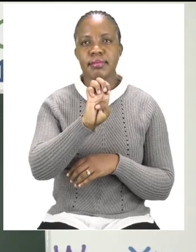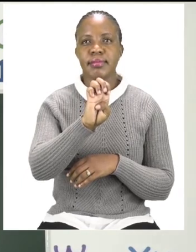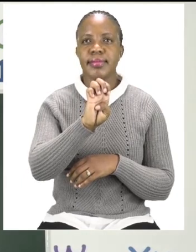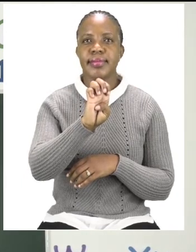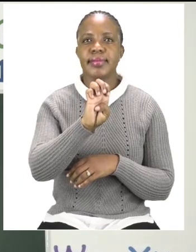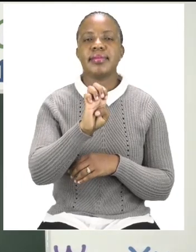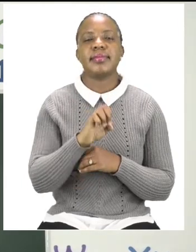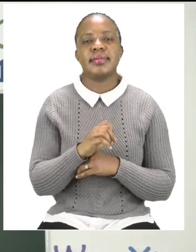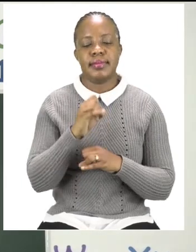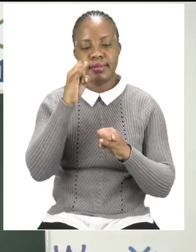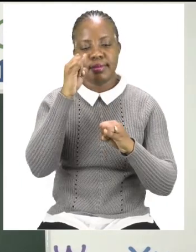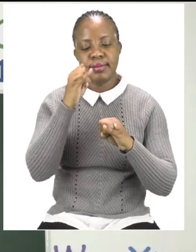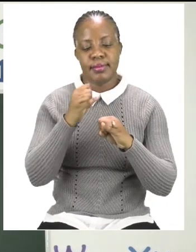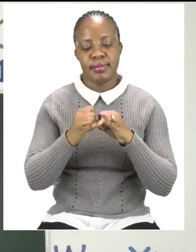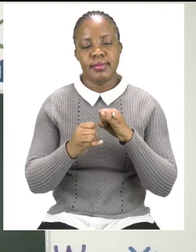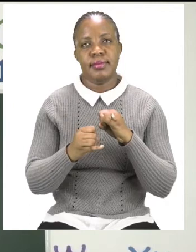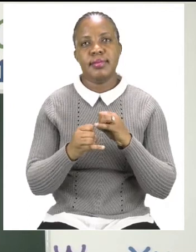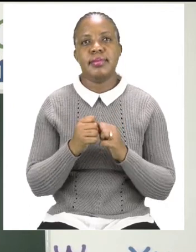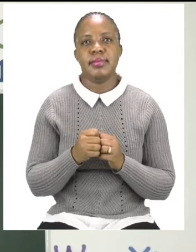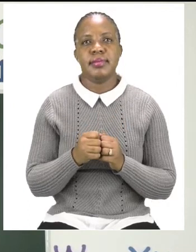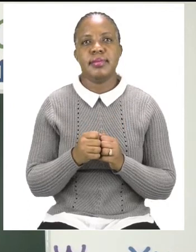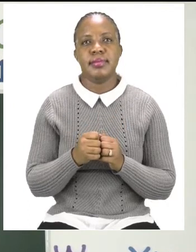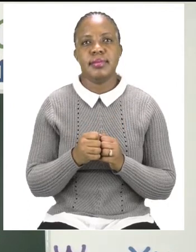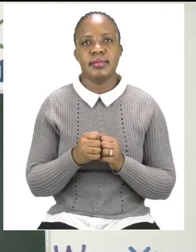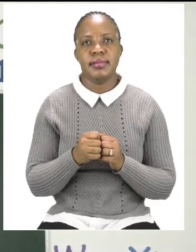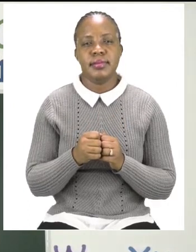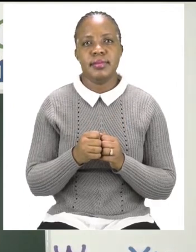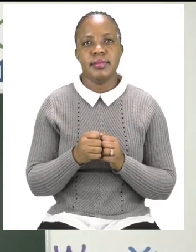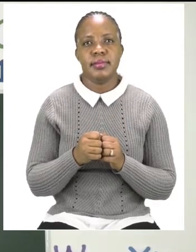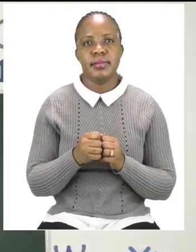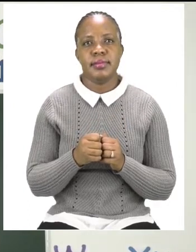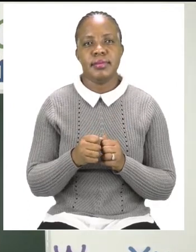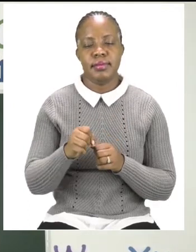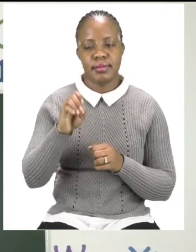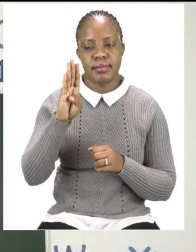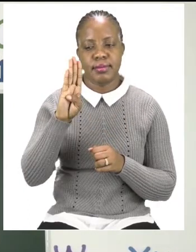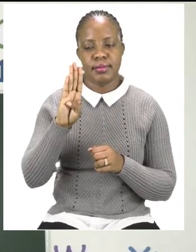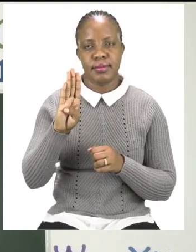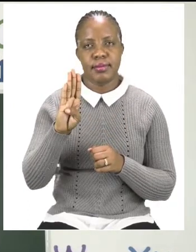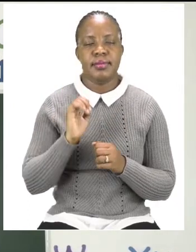And last but not least, we are going to put our last sound B.